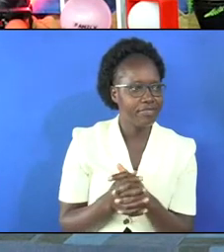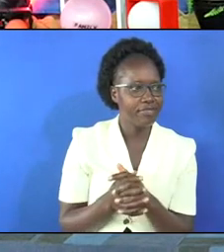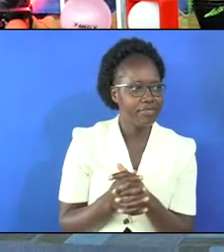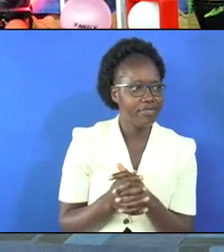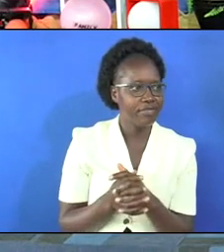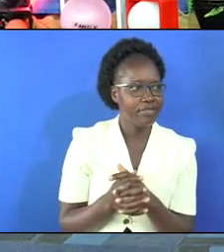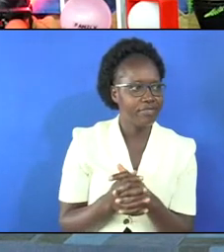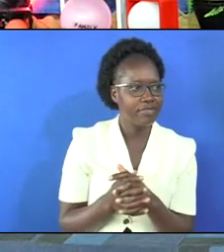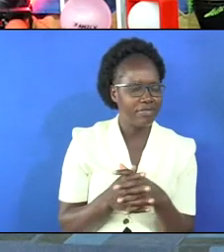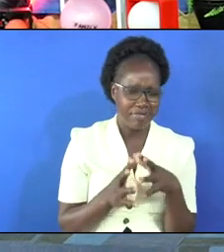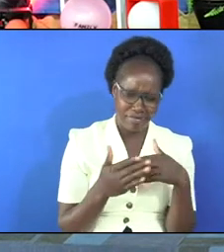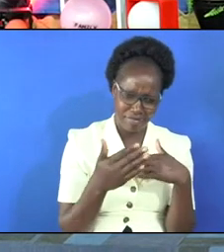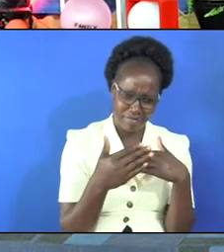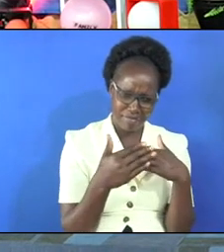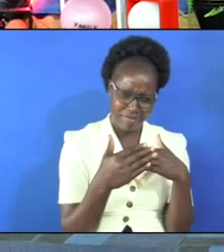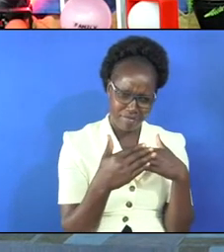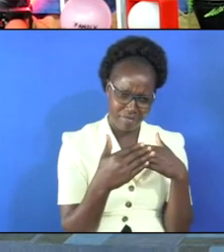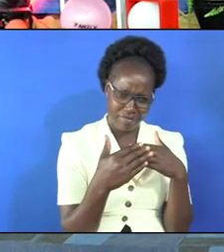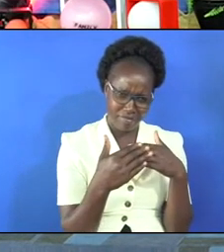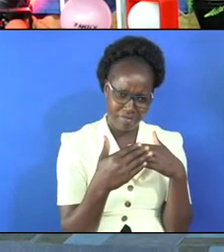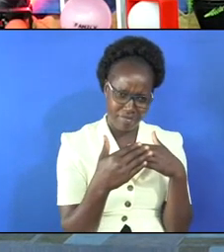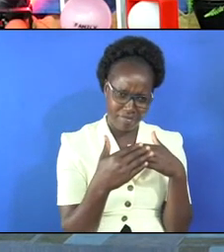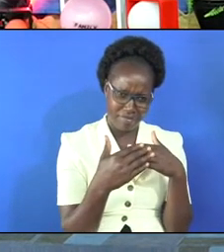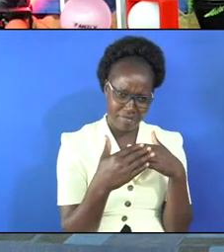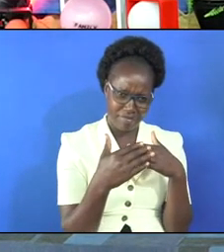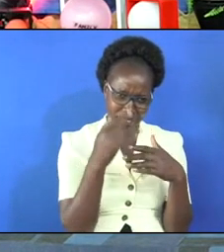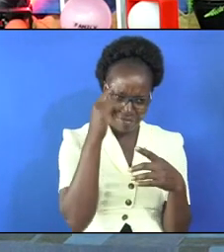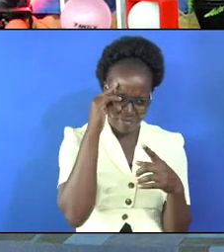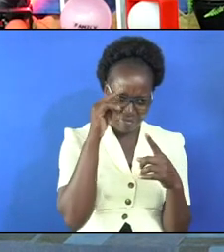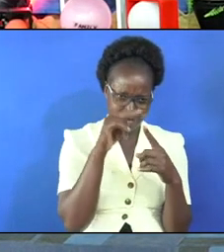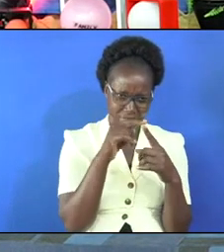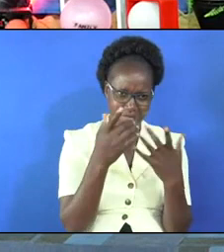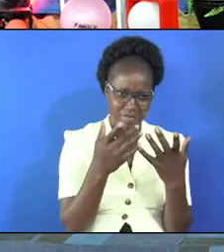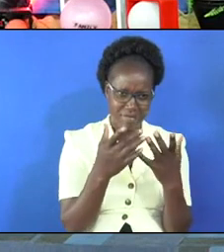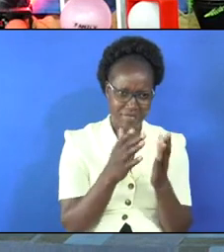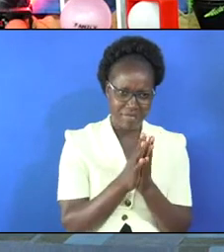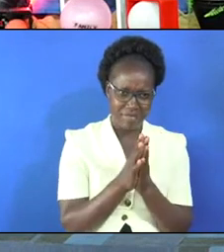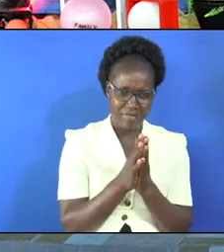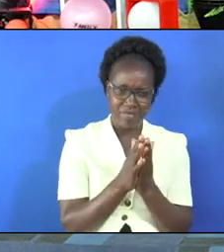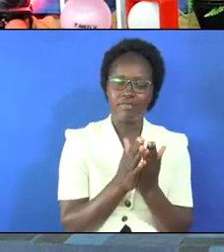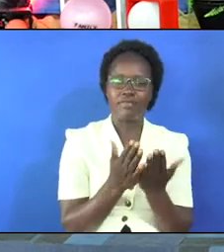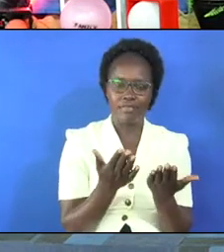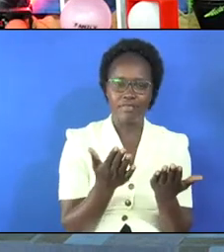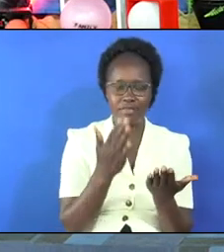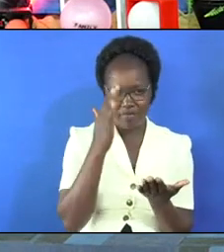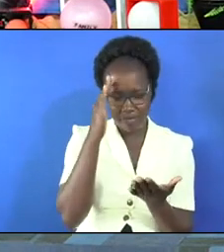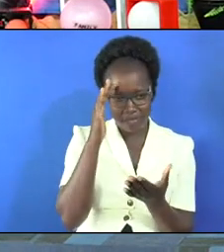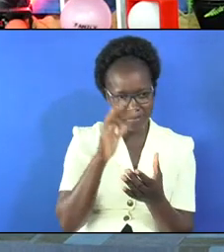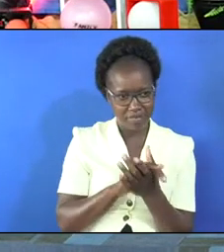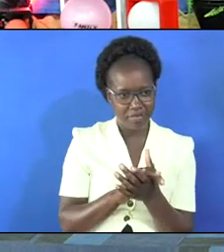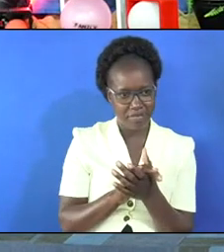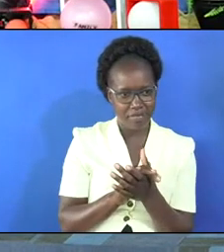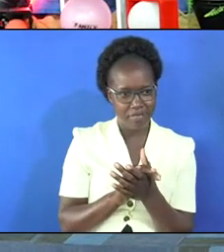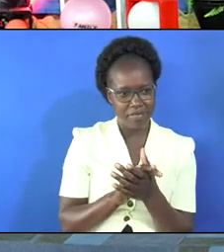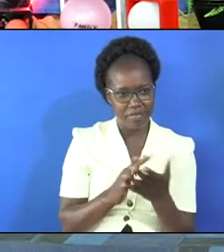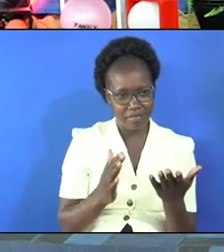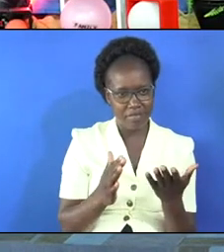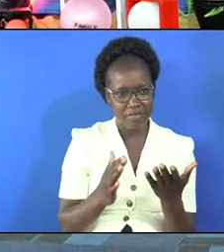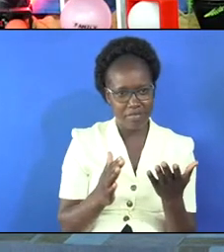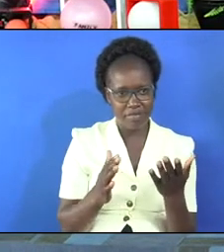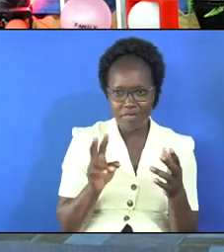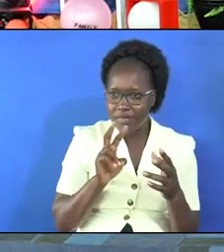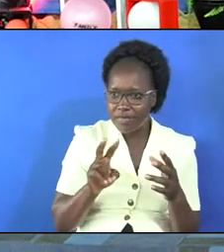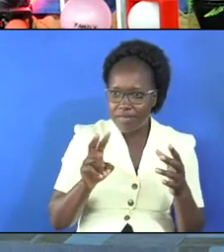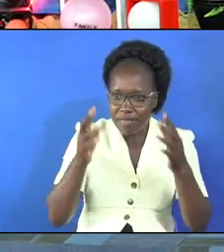they take you closer until you see the bliss until you say let's see someone's wedding for a year so